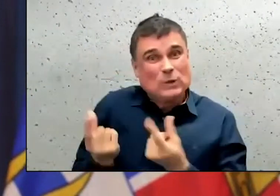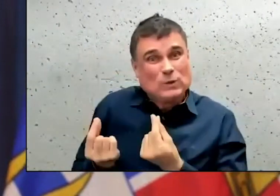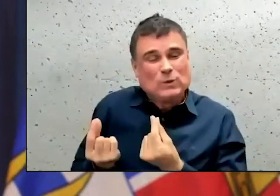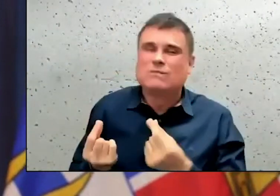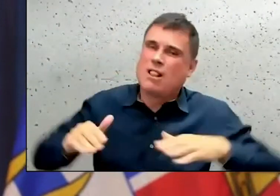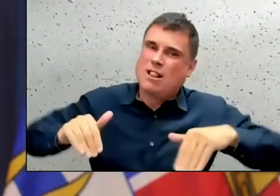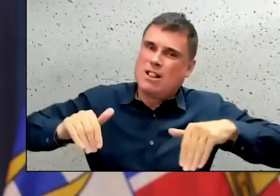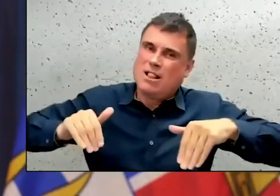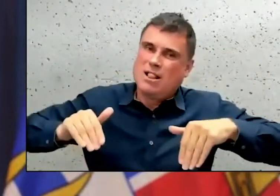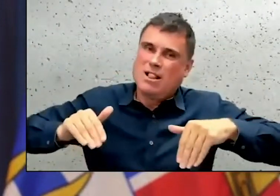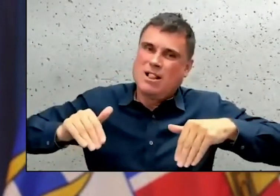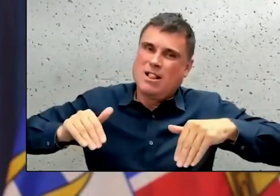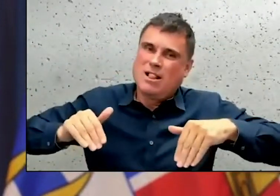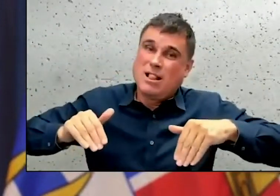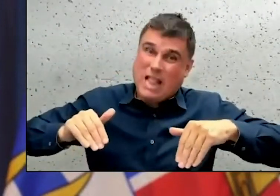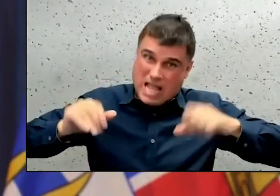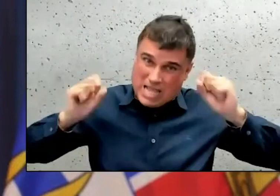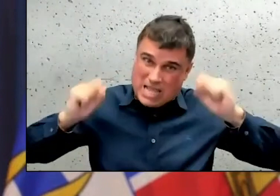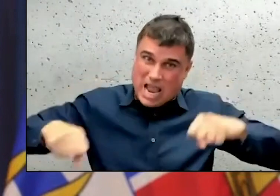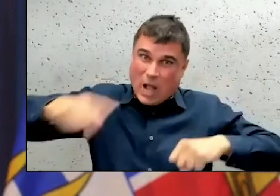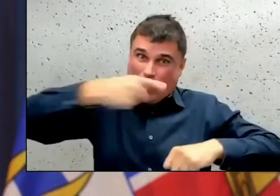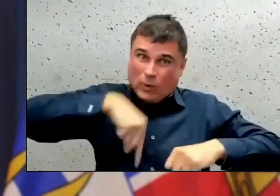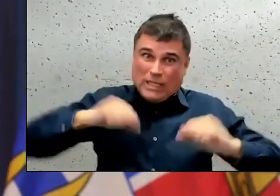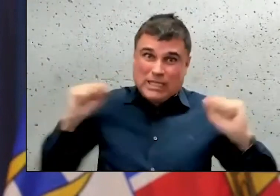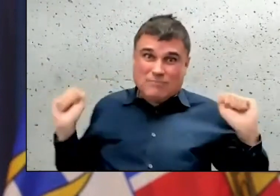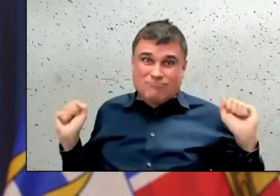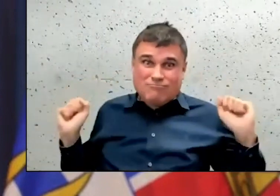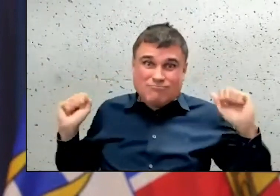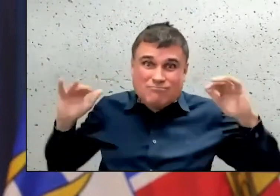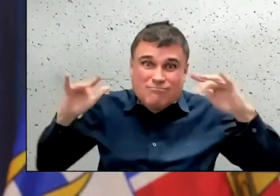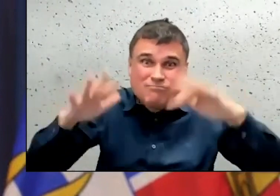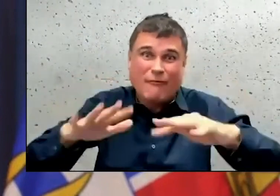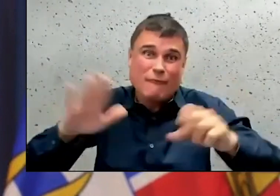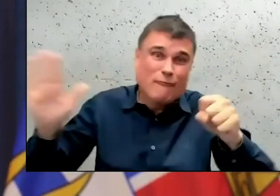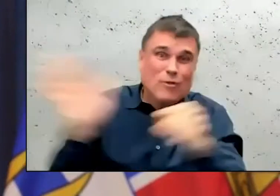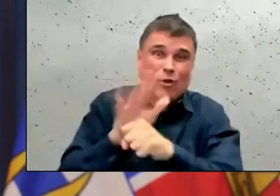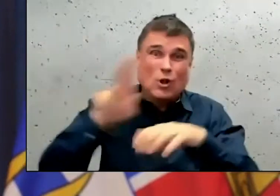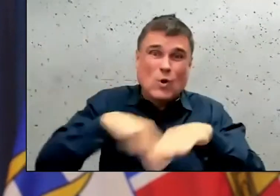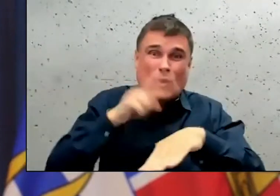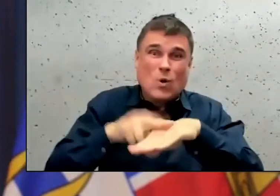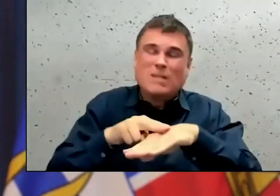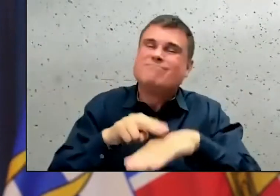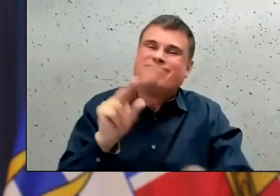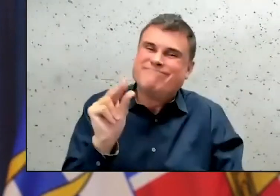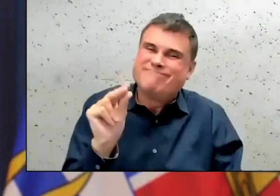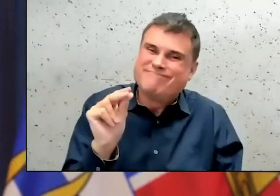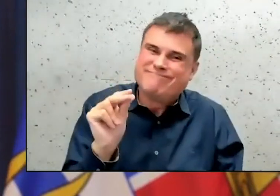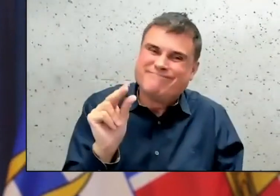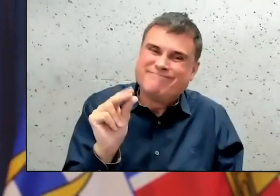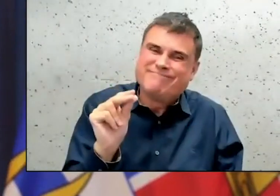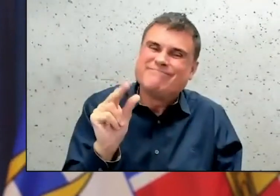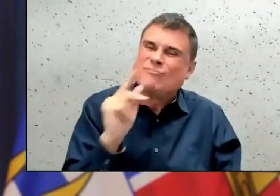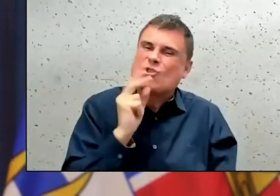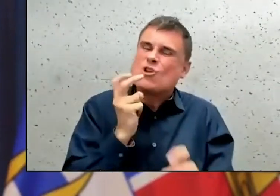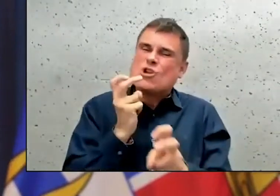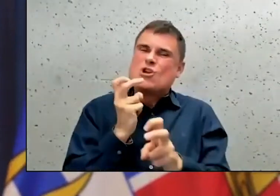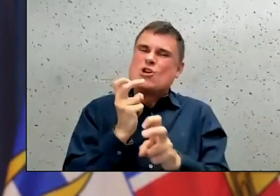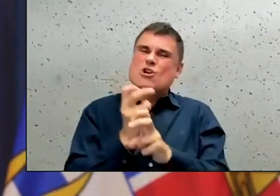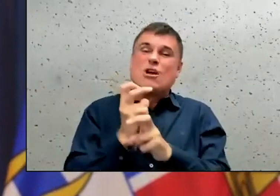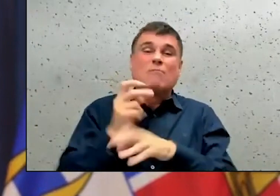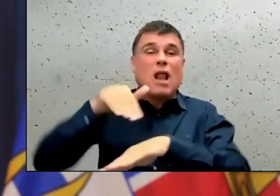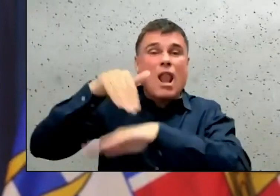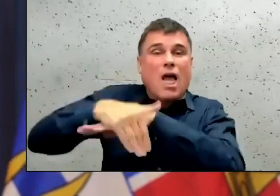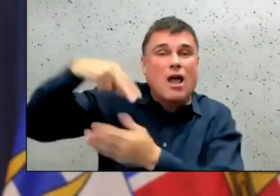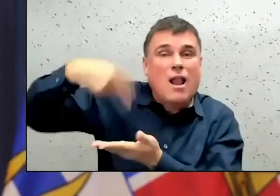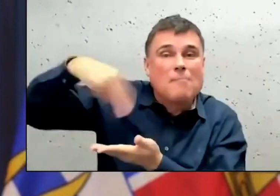get back to some of the normal activities. And I know it's going to be hardest, particularly for nightclubs and some of the bars where this is